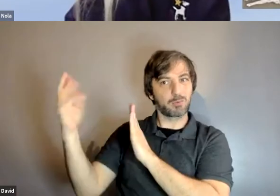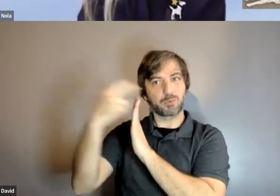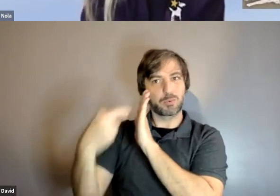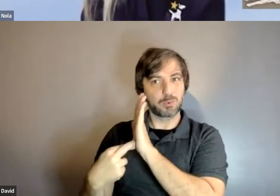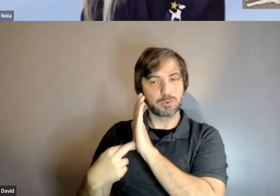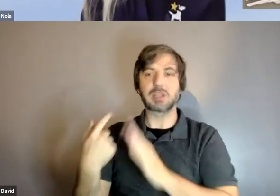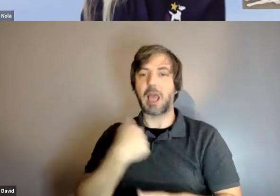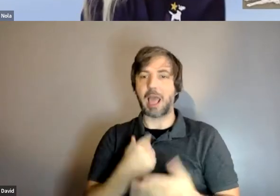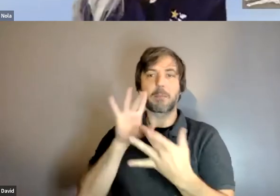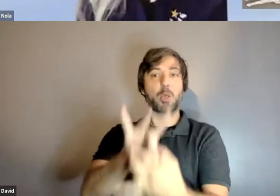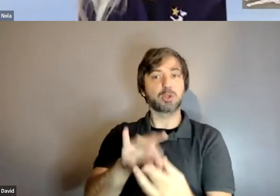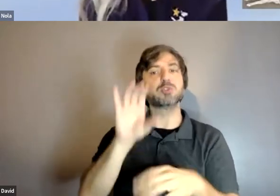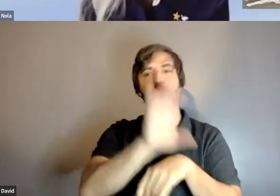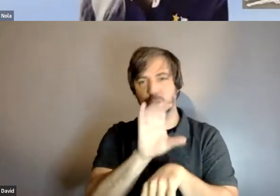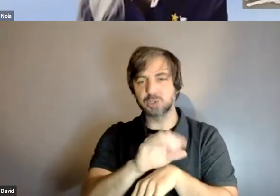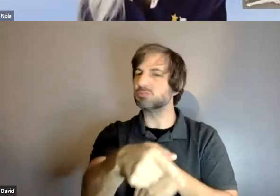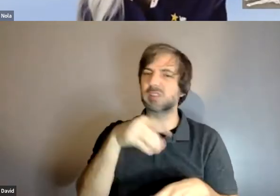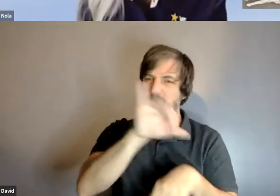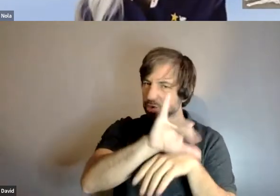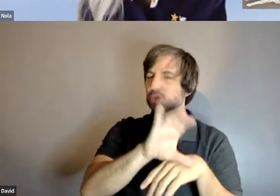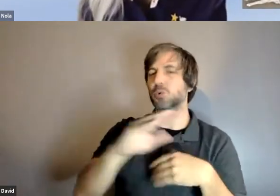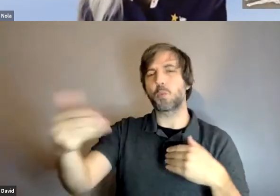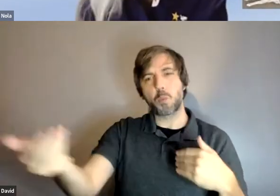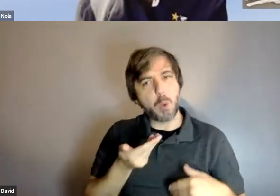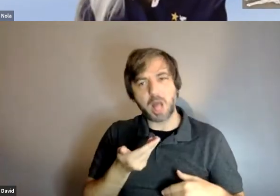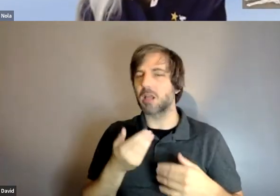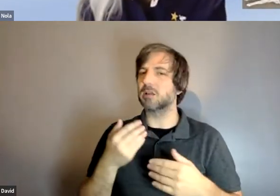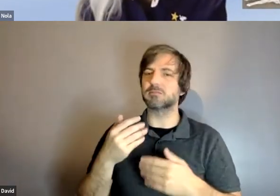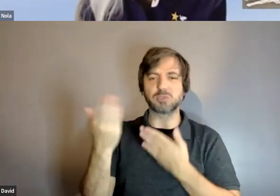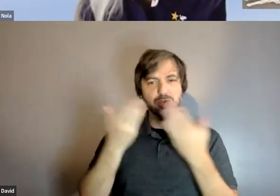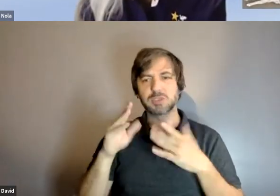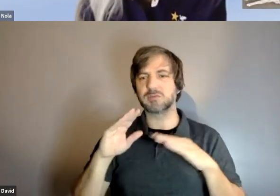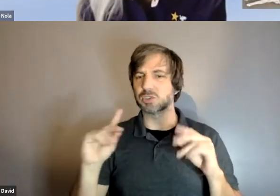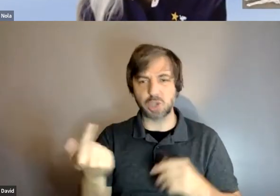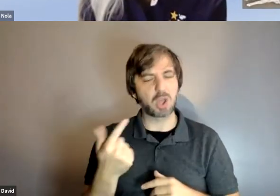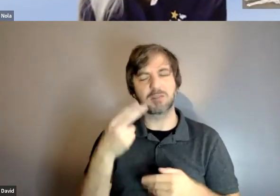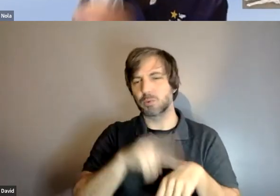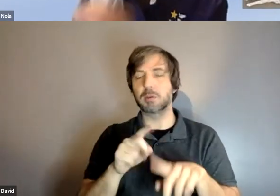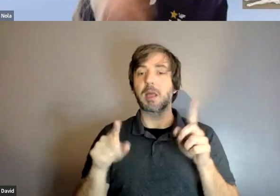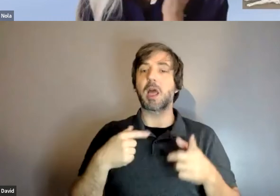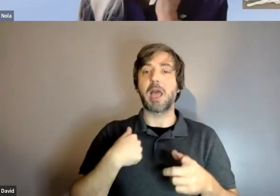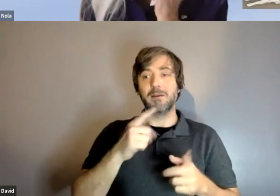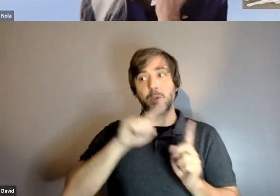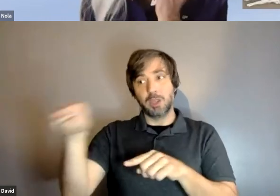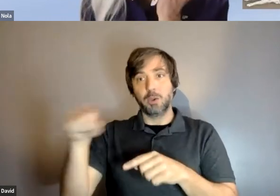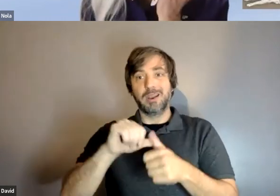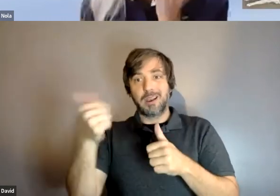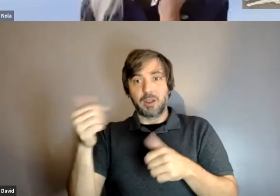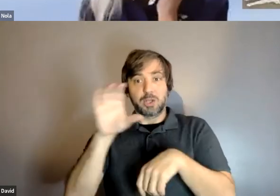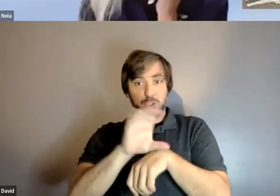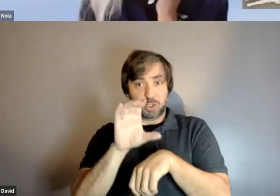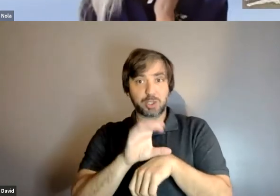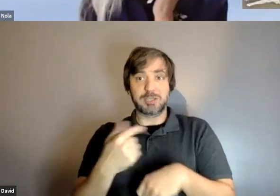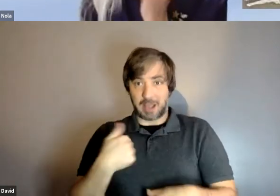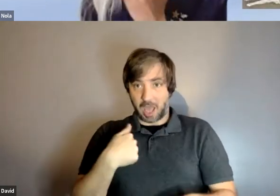church and they and they welcome service dogs with open arms i've been to another church where that where we were welcome as well but they